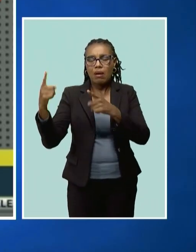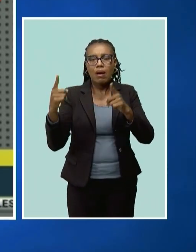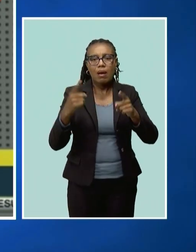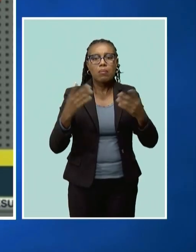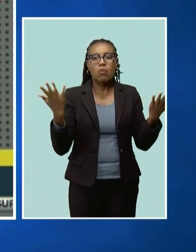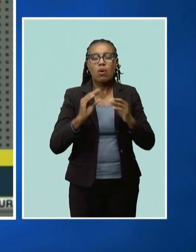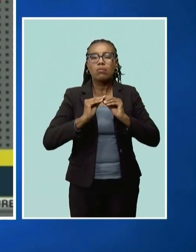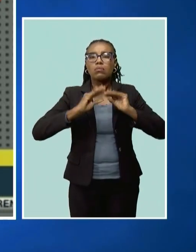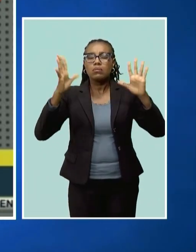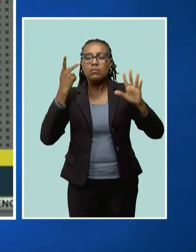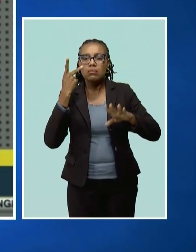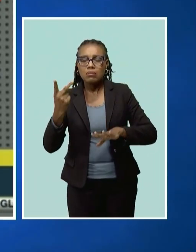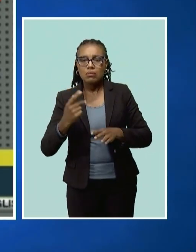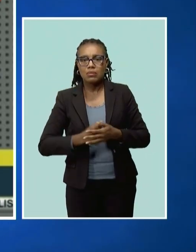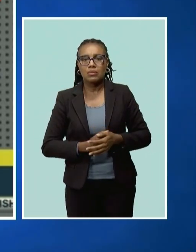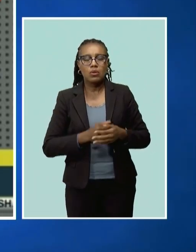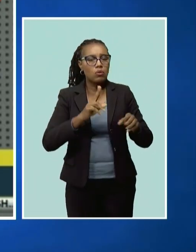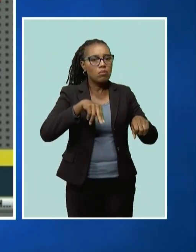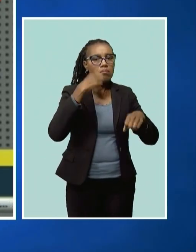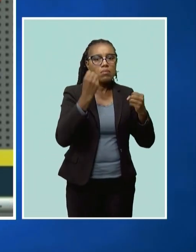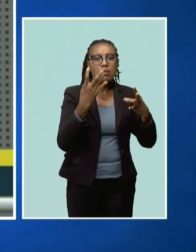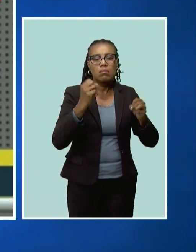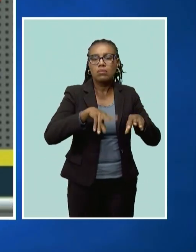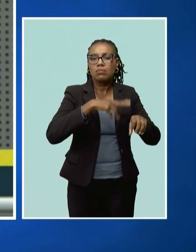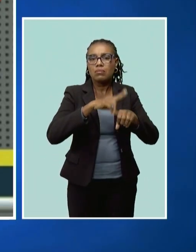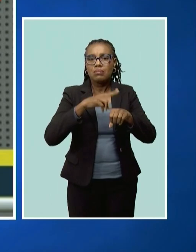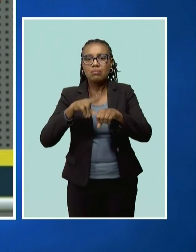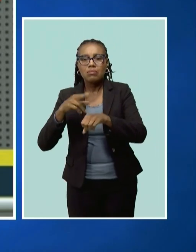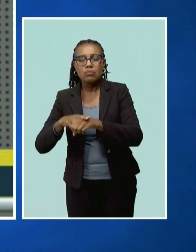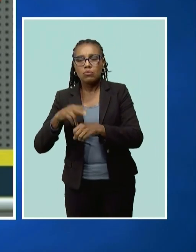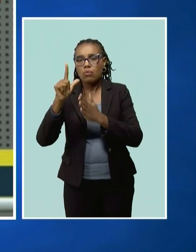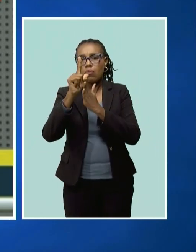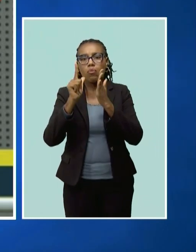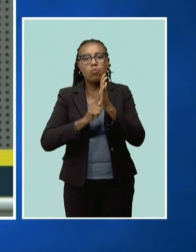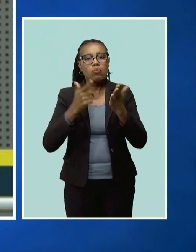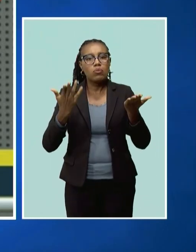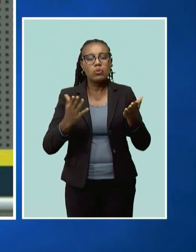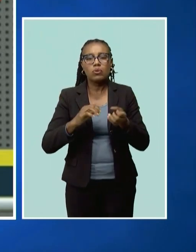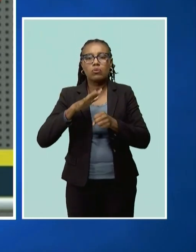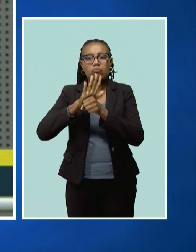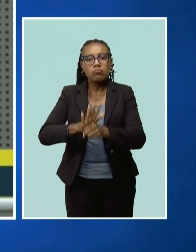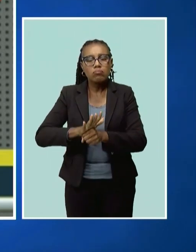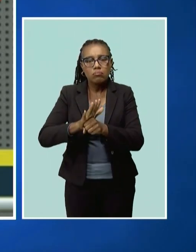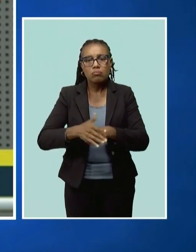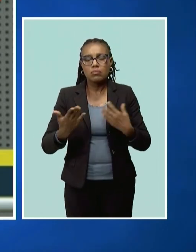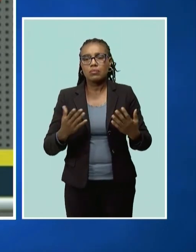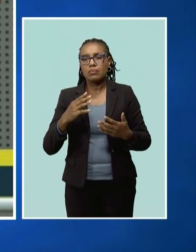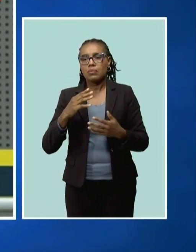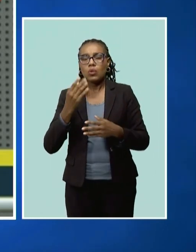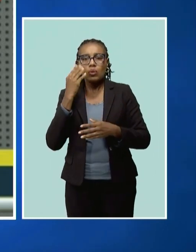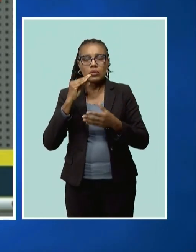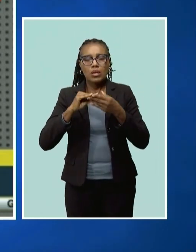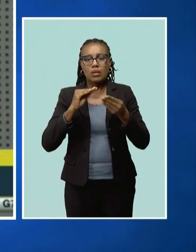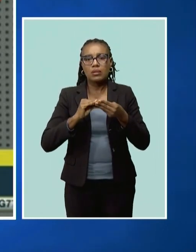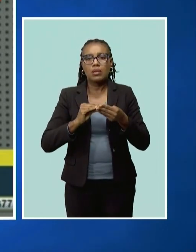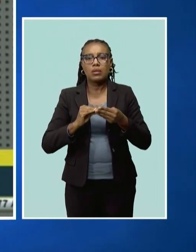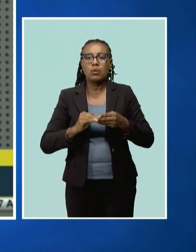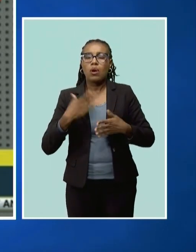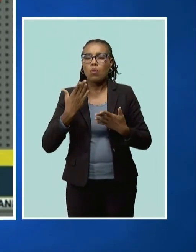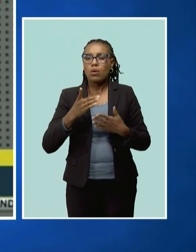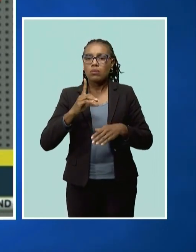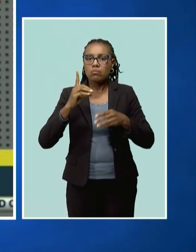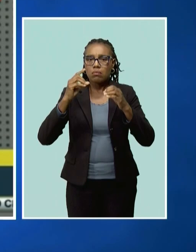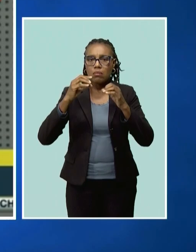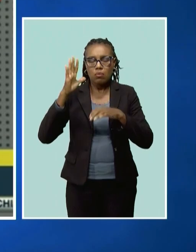multilateral institutions and through domestic legal enforcement if we are not to see the undermining of our democracies